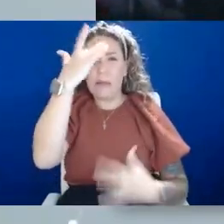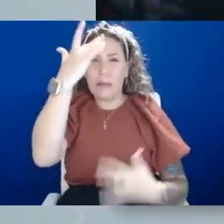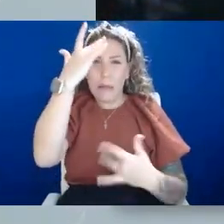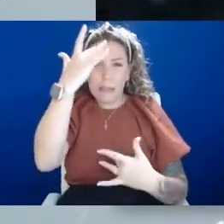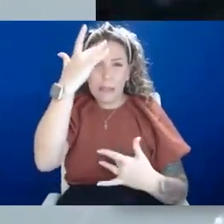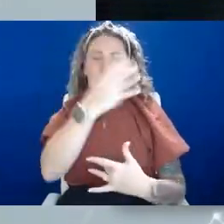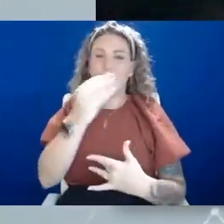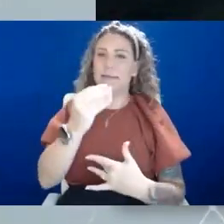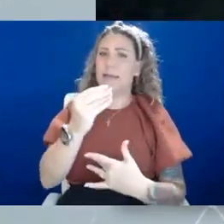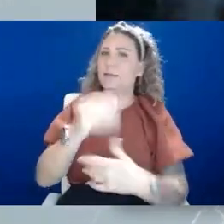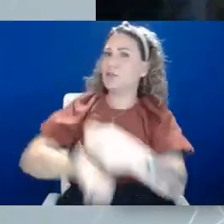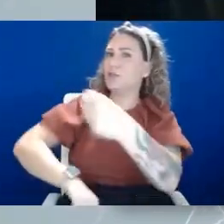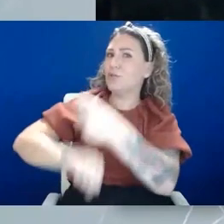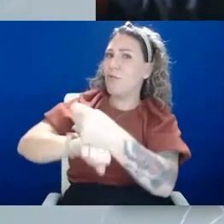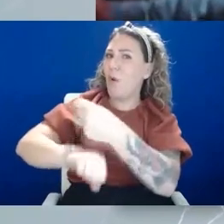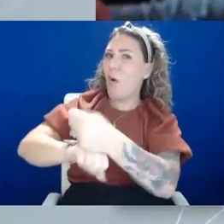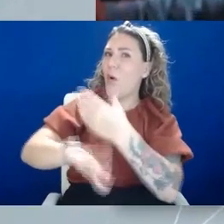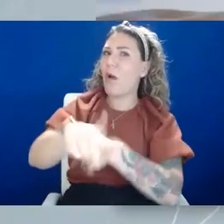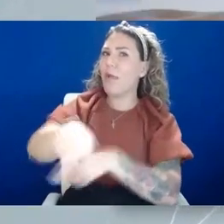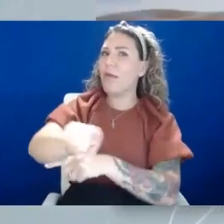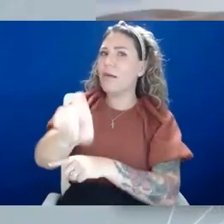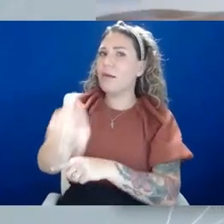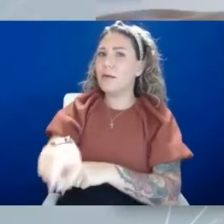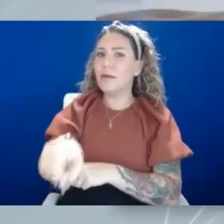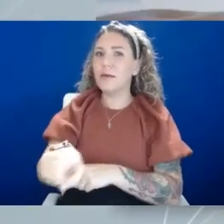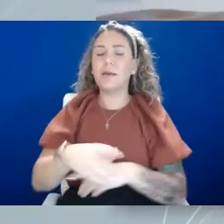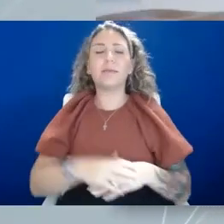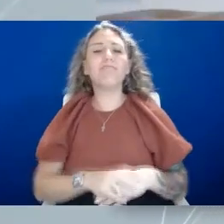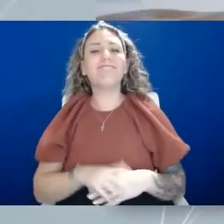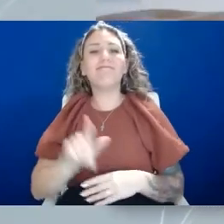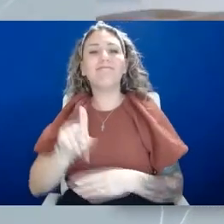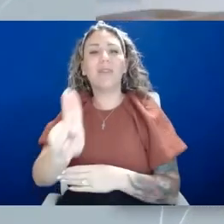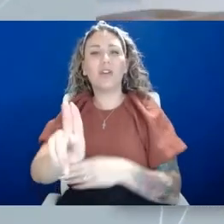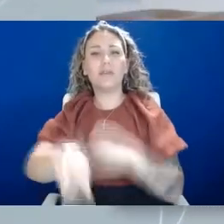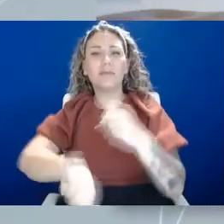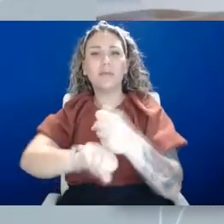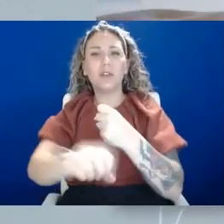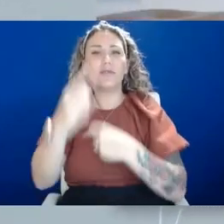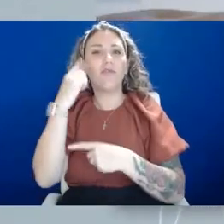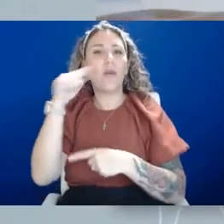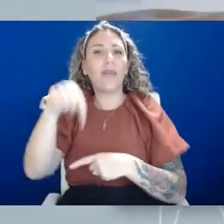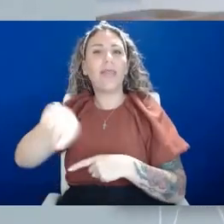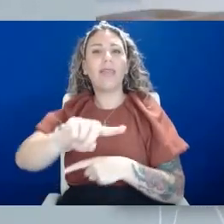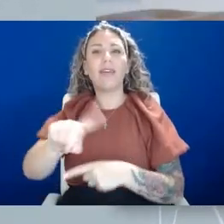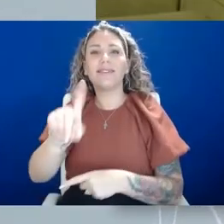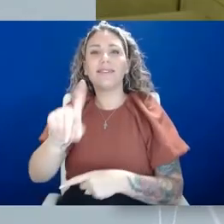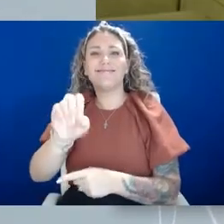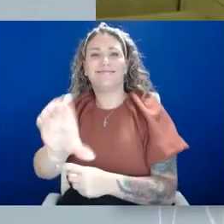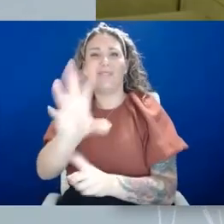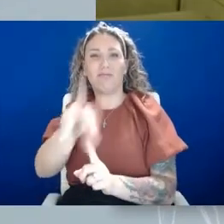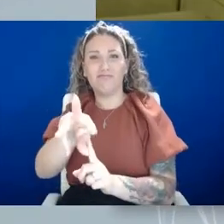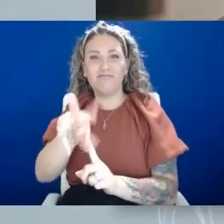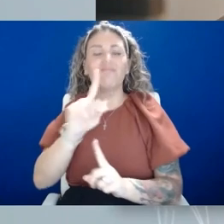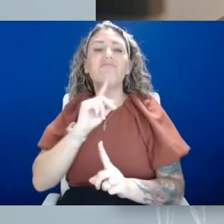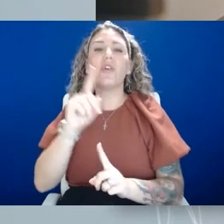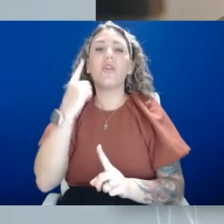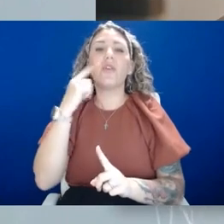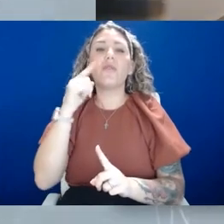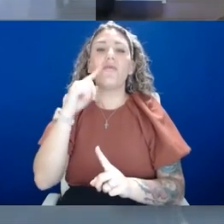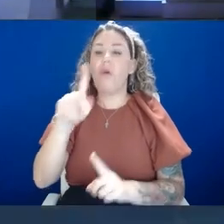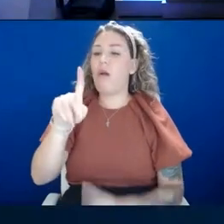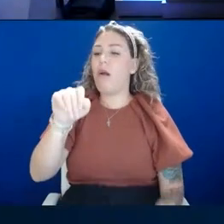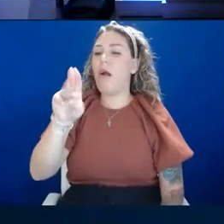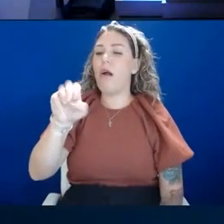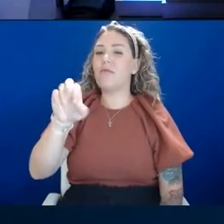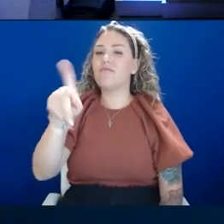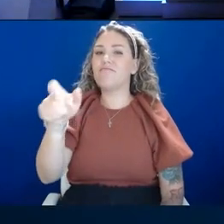University of Kansas Health System is one of the sponsors for the premiere of this documentary at the Kauffman Center for the Performing Arts. Abraham, good morning.